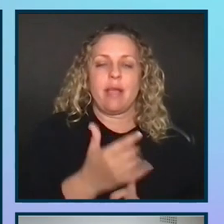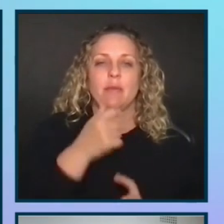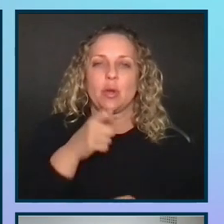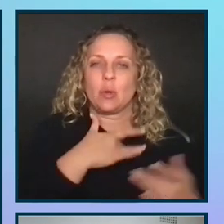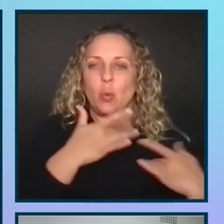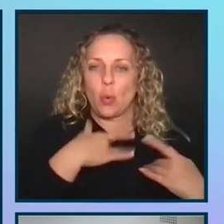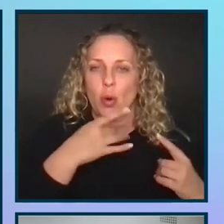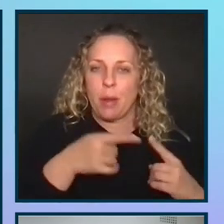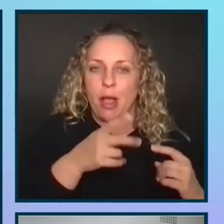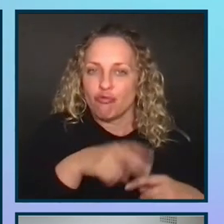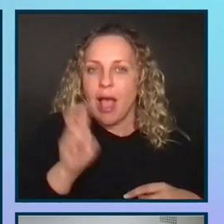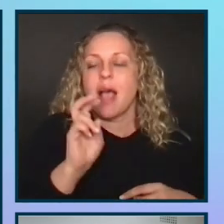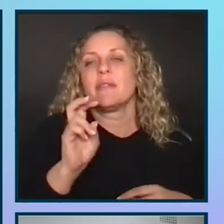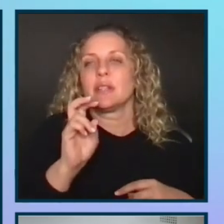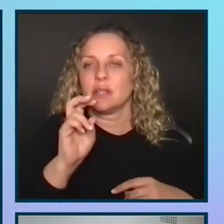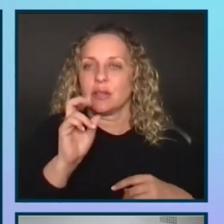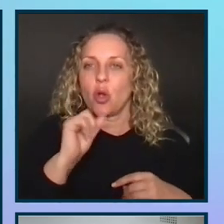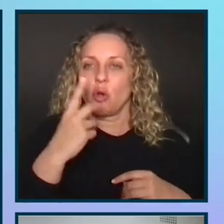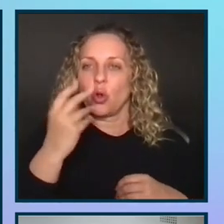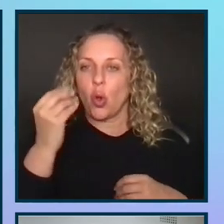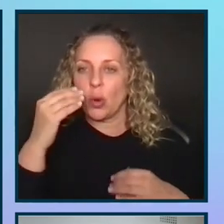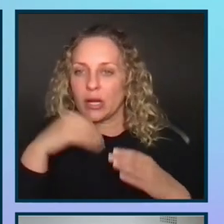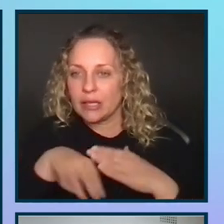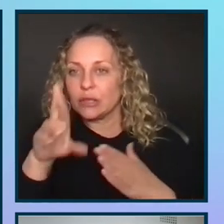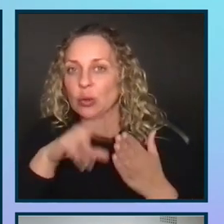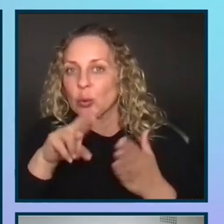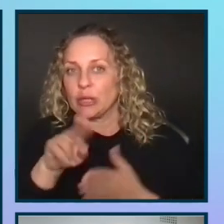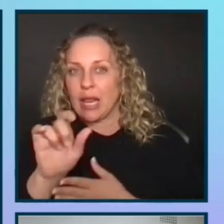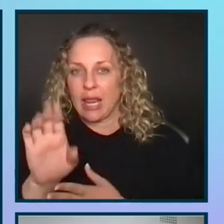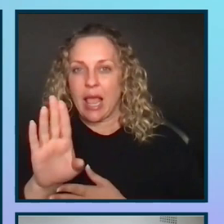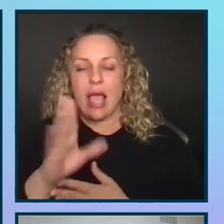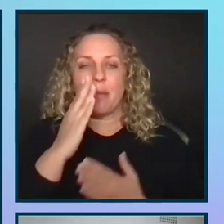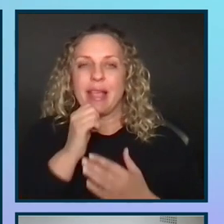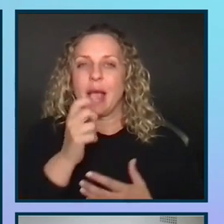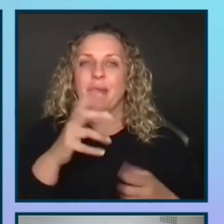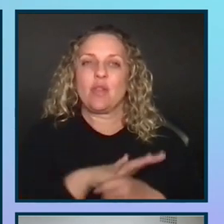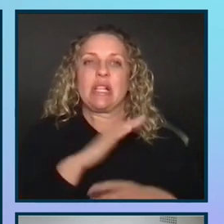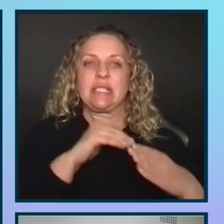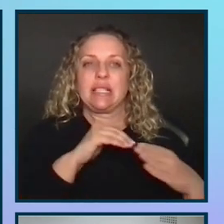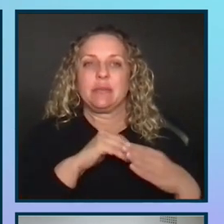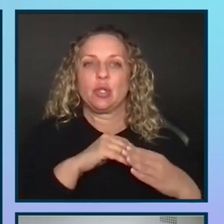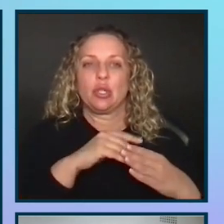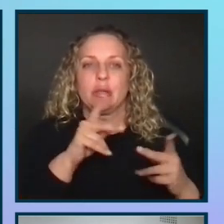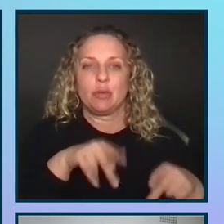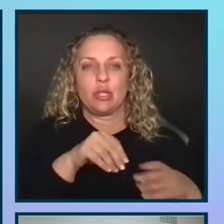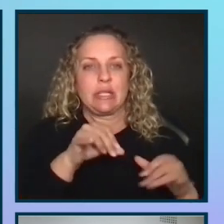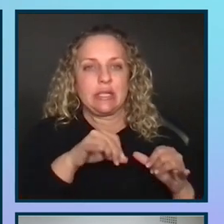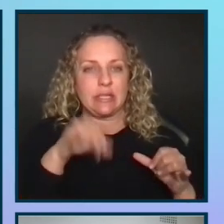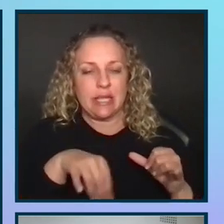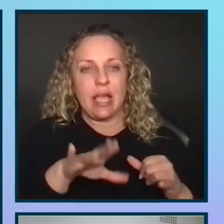worry about traveling or going into like a research lab, which may not be fully accessible. A person can stay